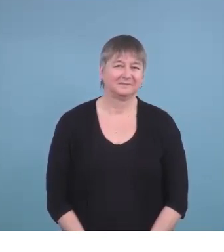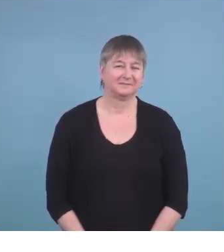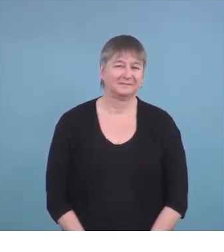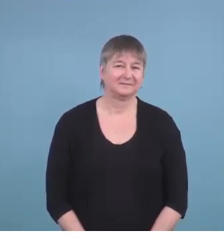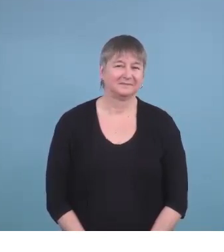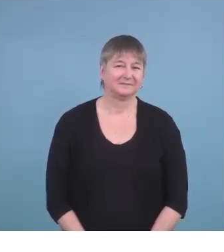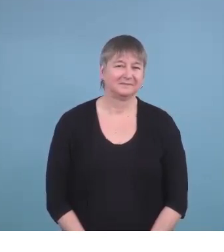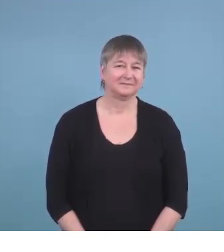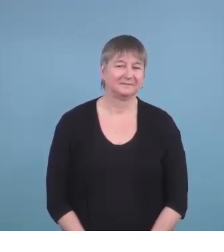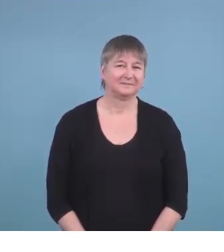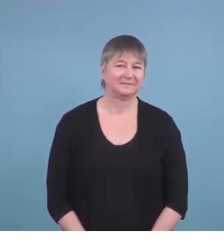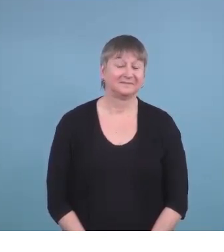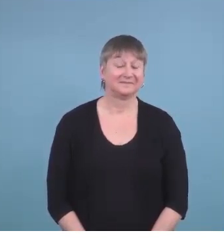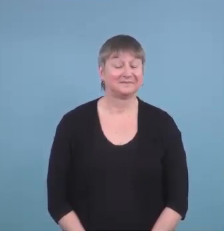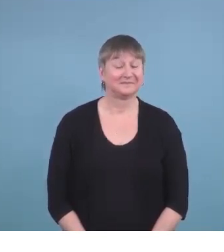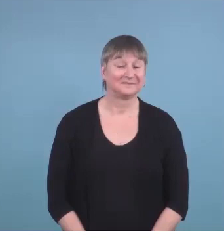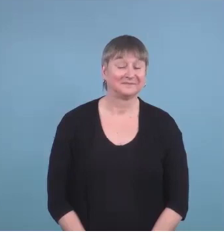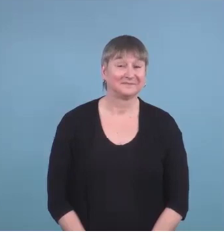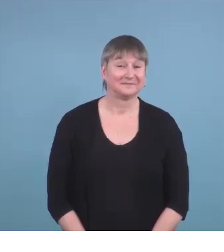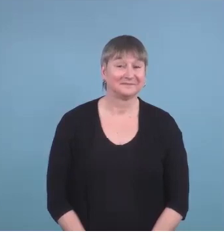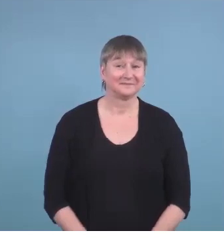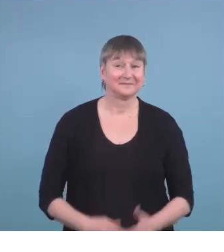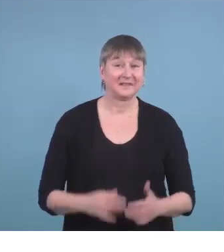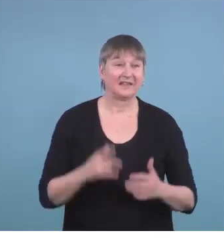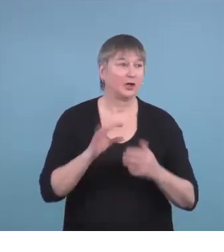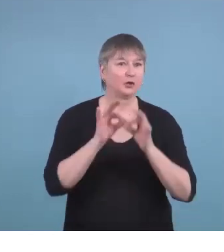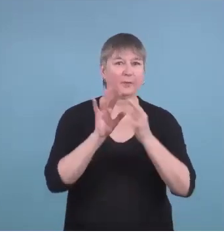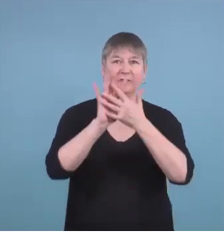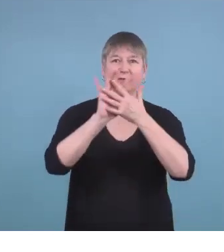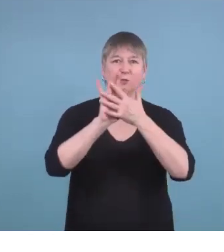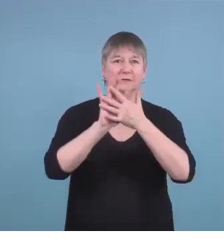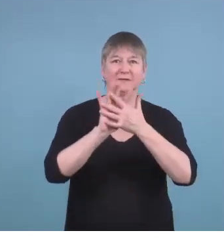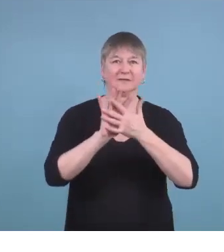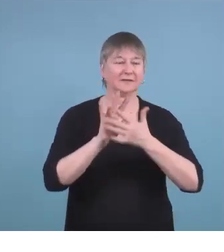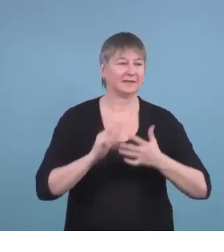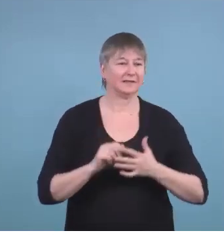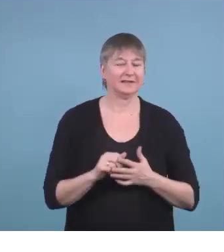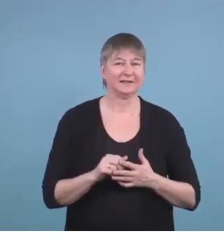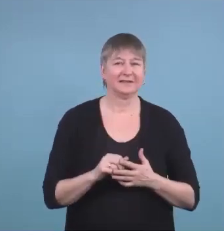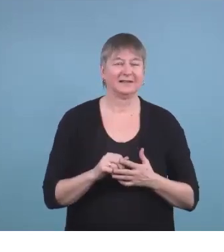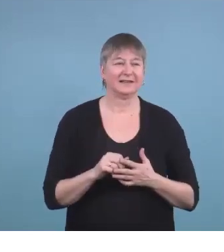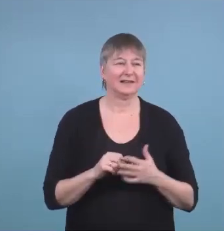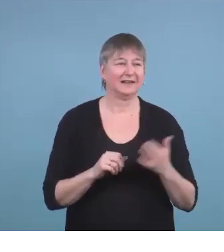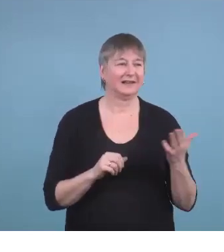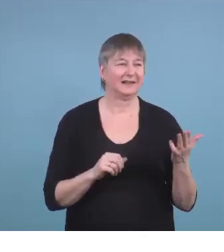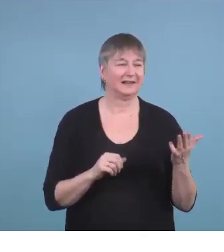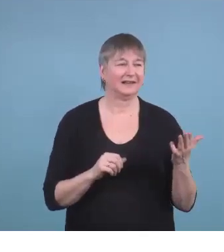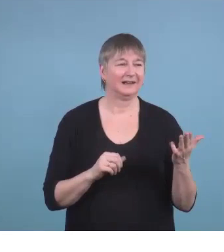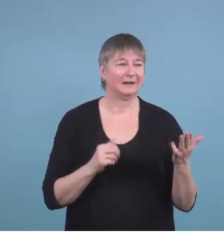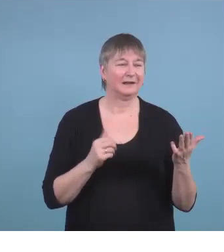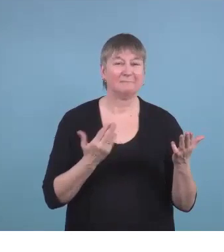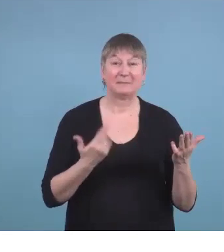I don't think that the interpreter's out of focus. I think maybe my organization didn't seem clear.